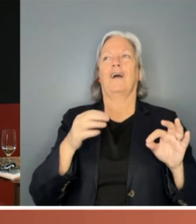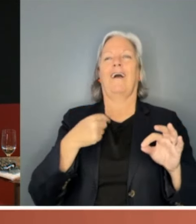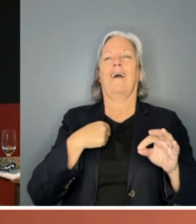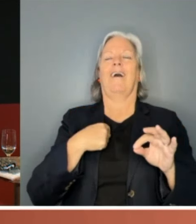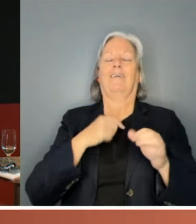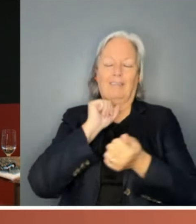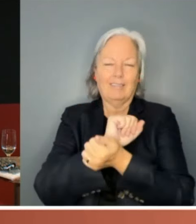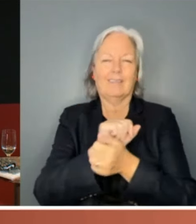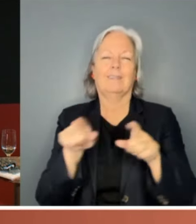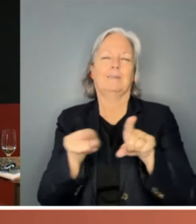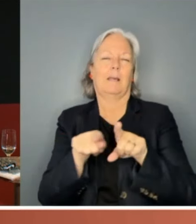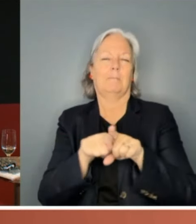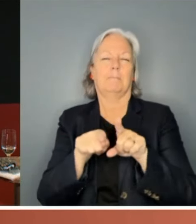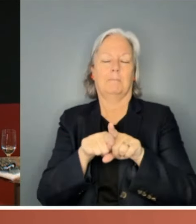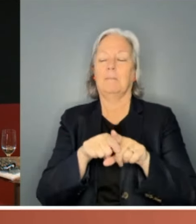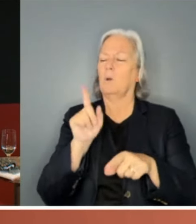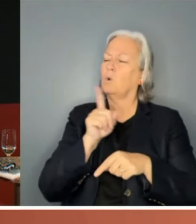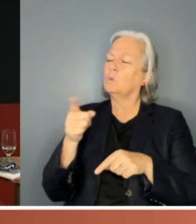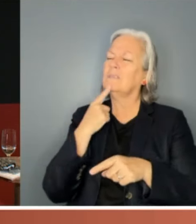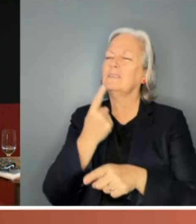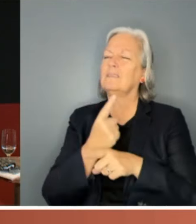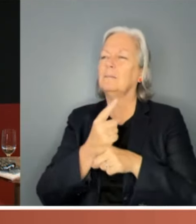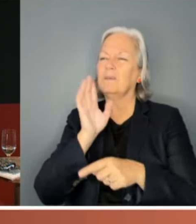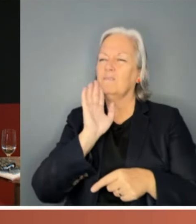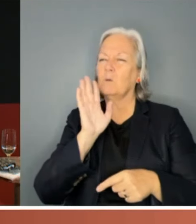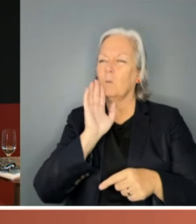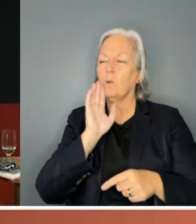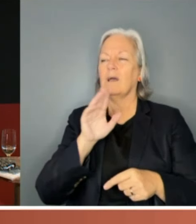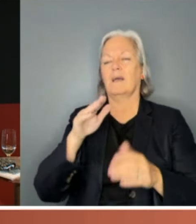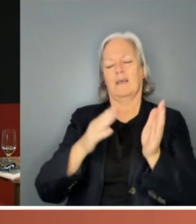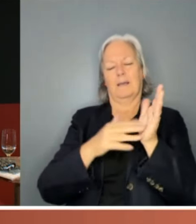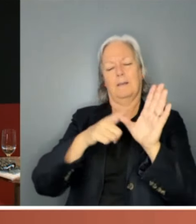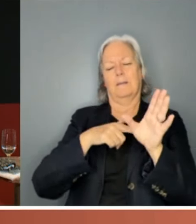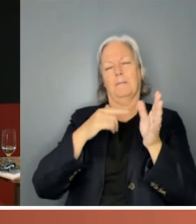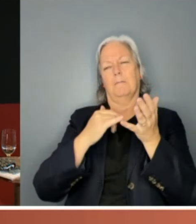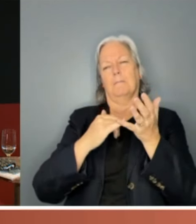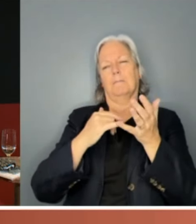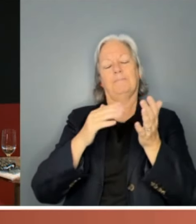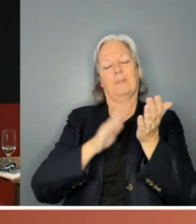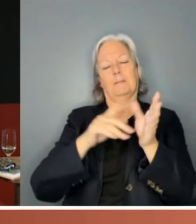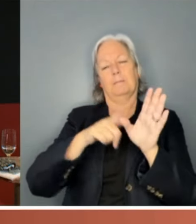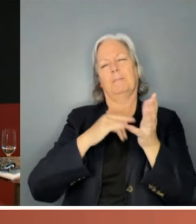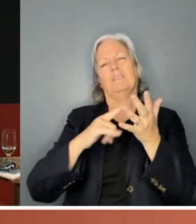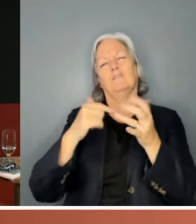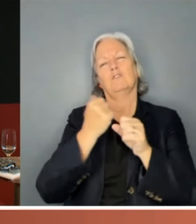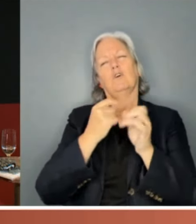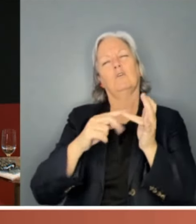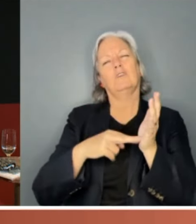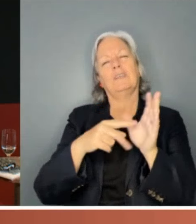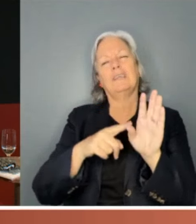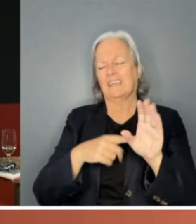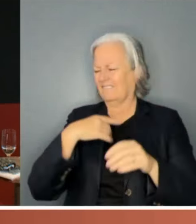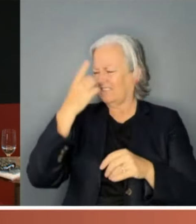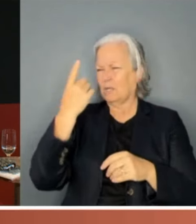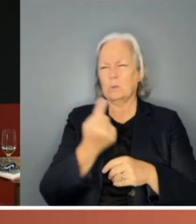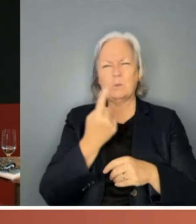I think the point you made about misogyny, that I forget who it was, the academic